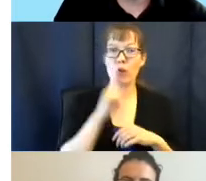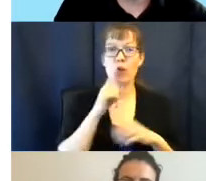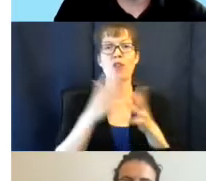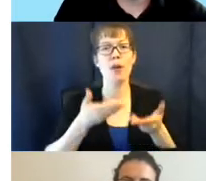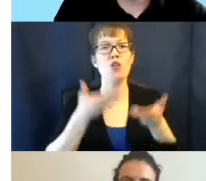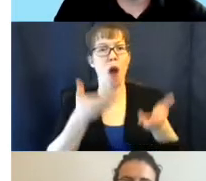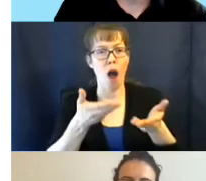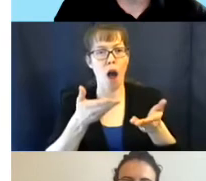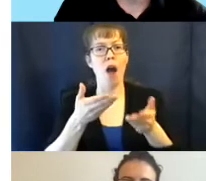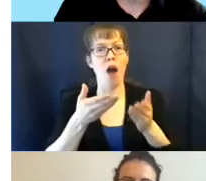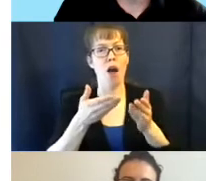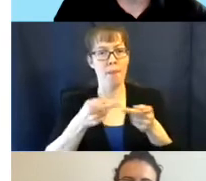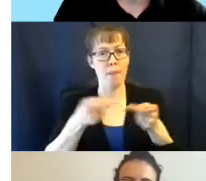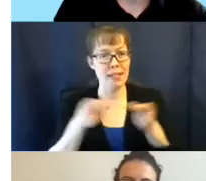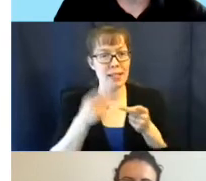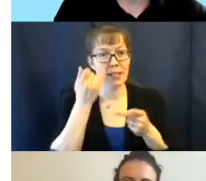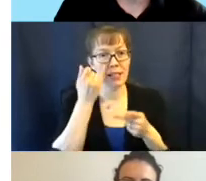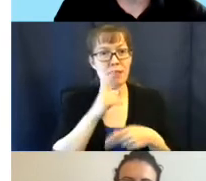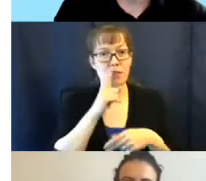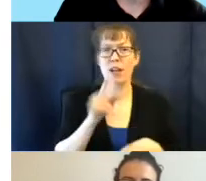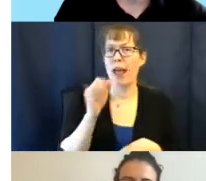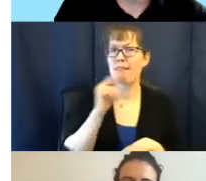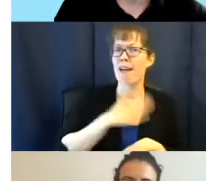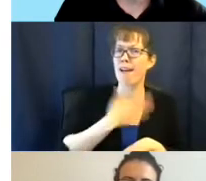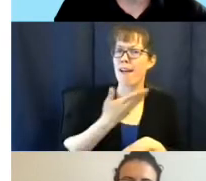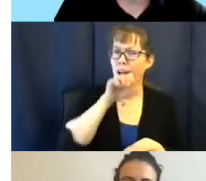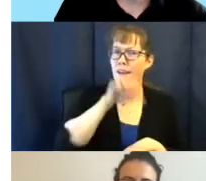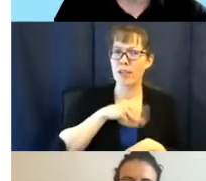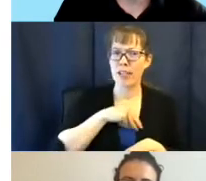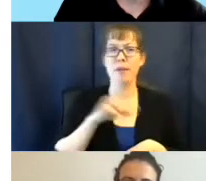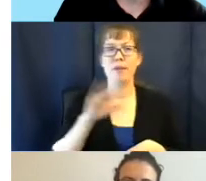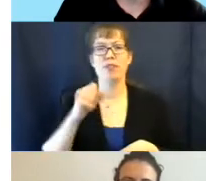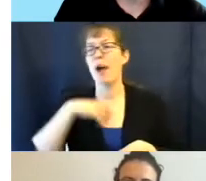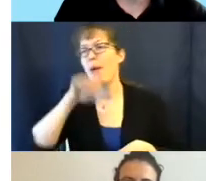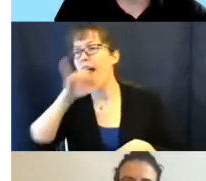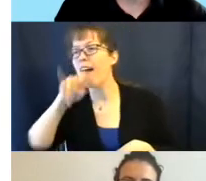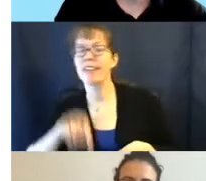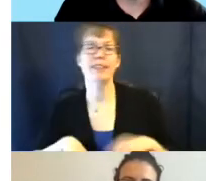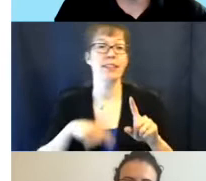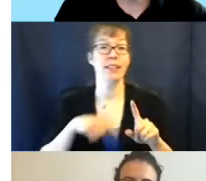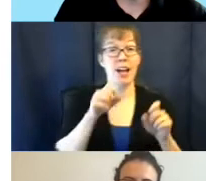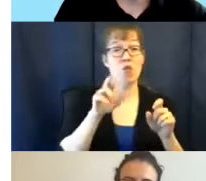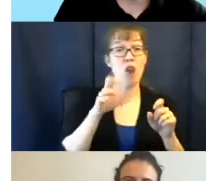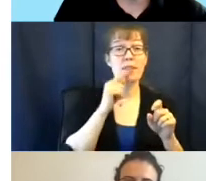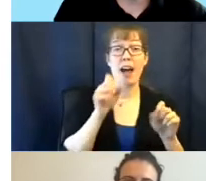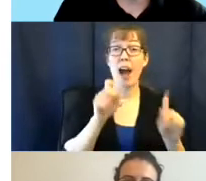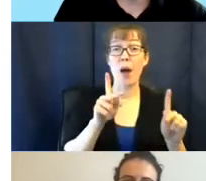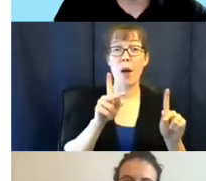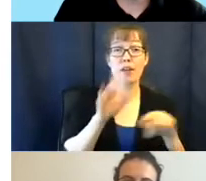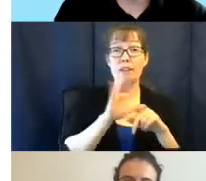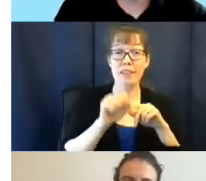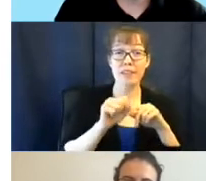positions if you. Oh, yeah. I'd love to accept. I would love it. It's an opportunity of a lifetime in my opinion. Yes.